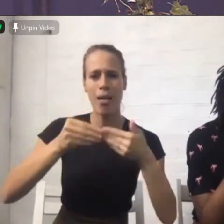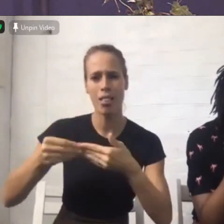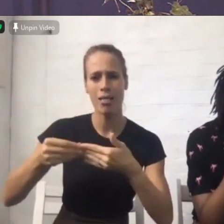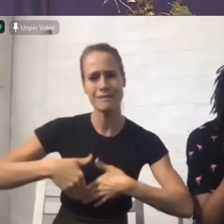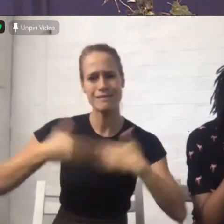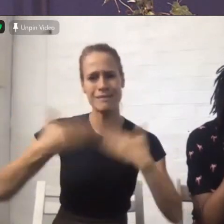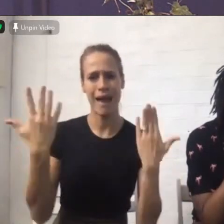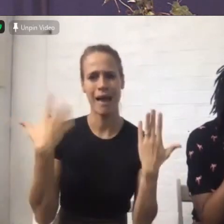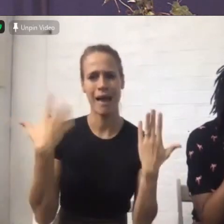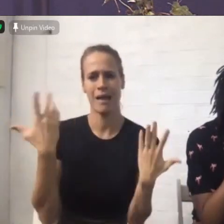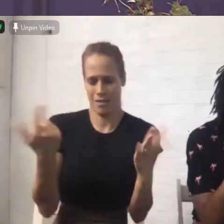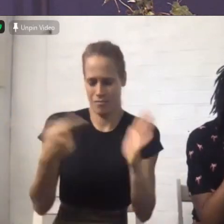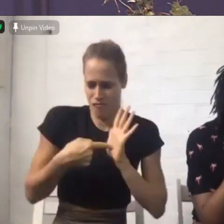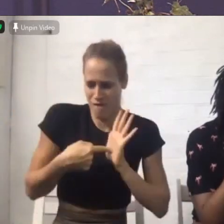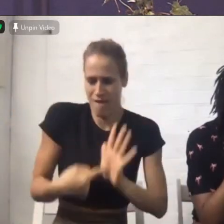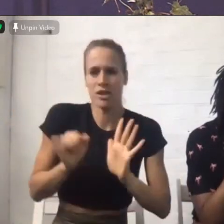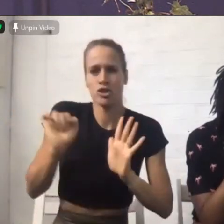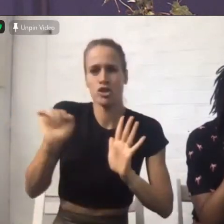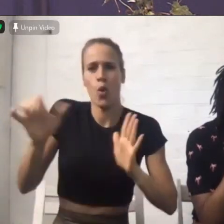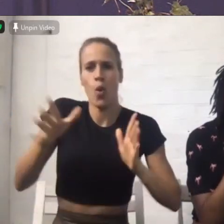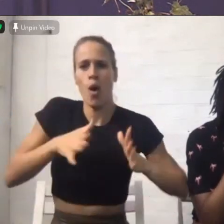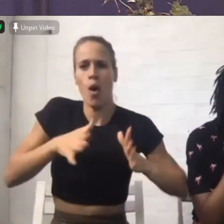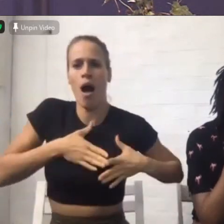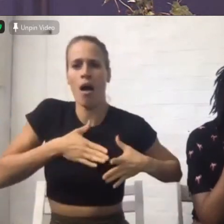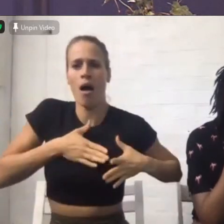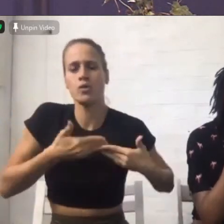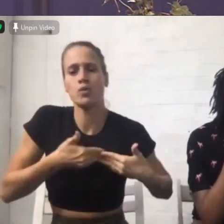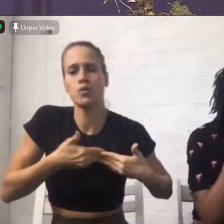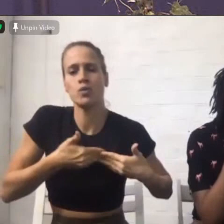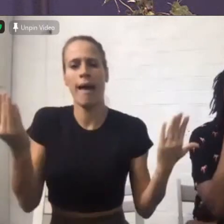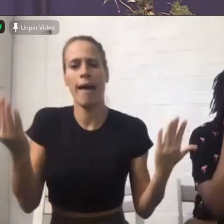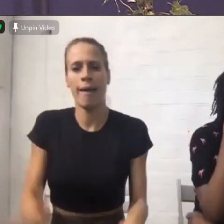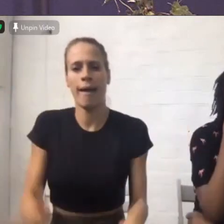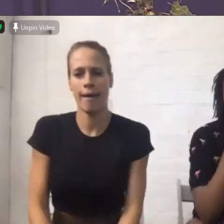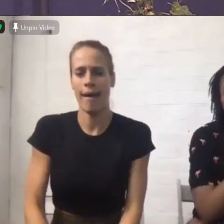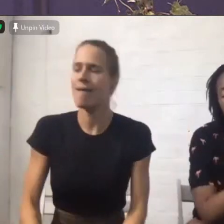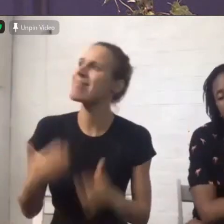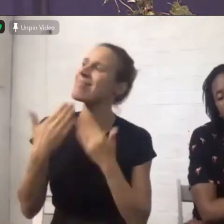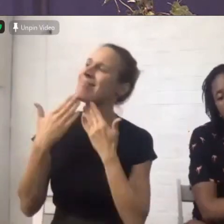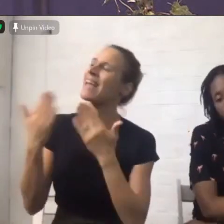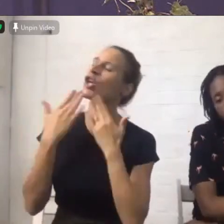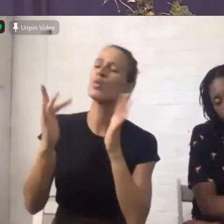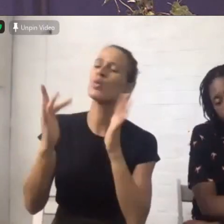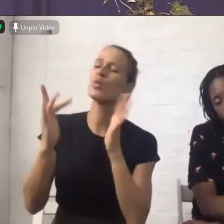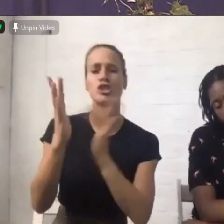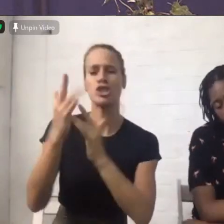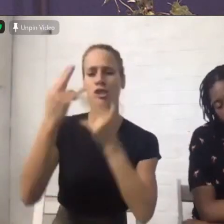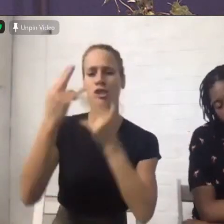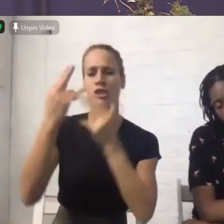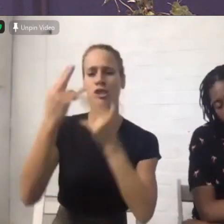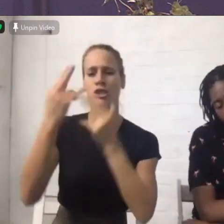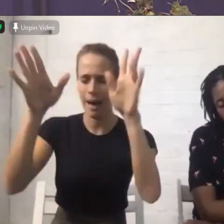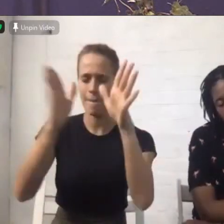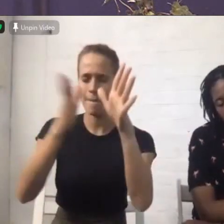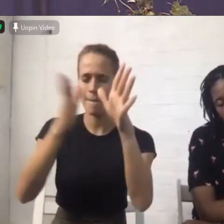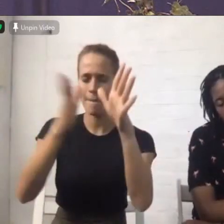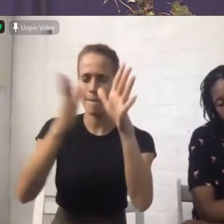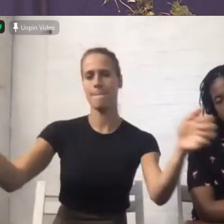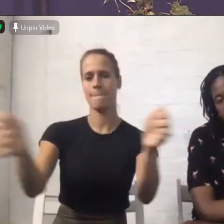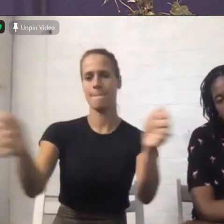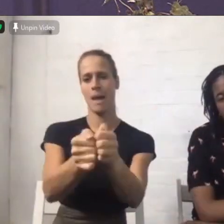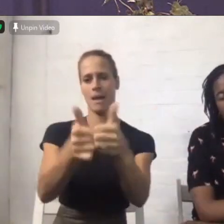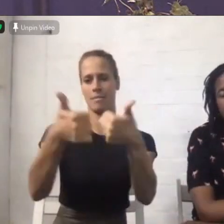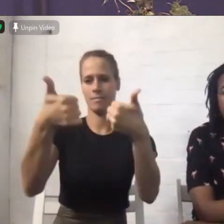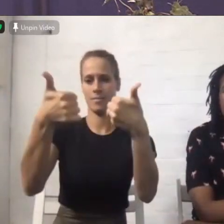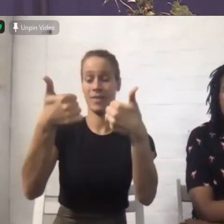thank you in Jesus name amen amen now if you prayed